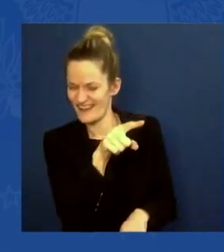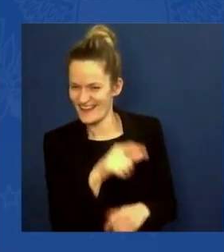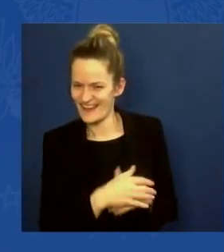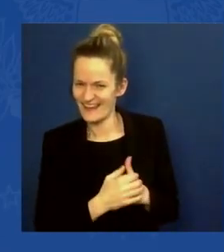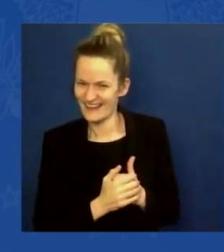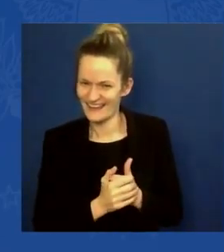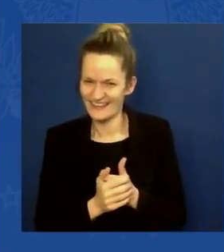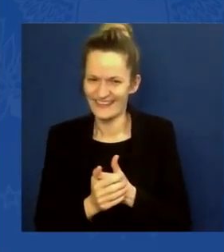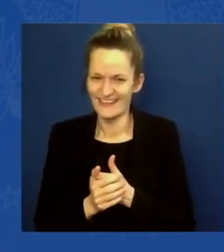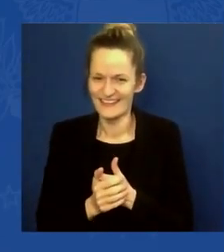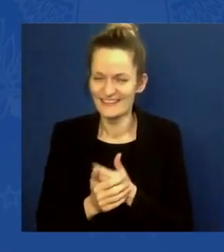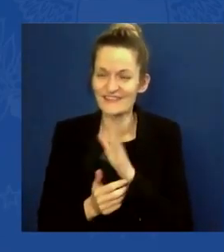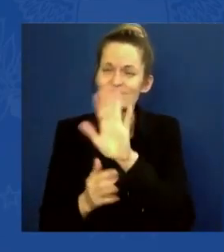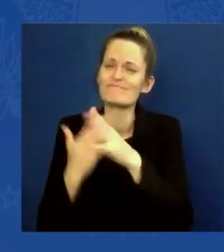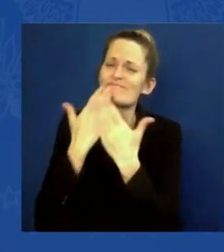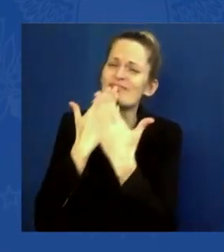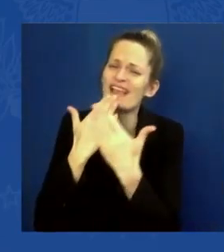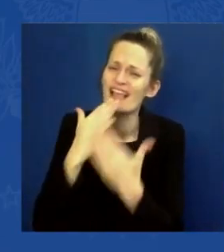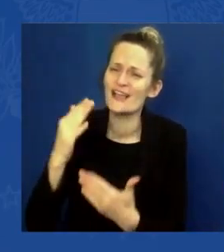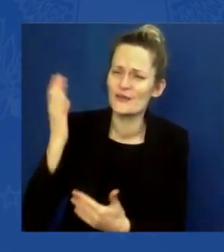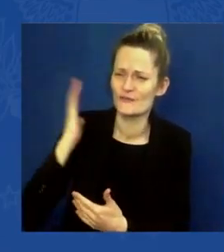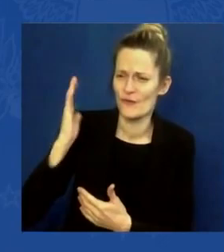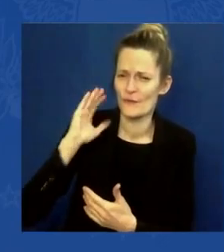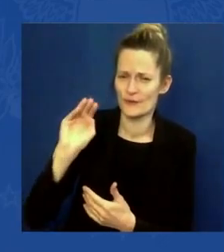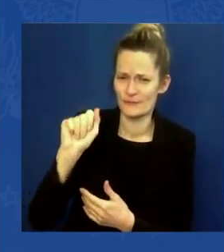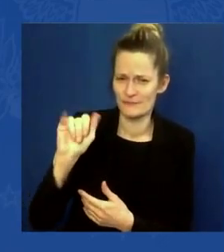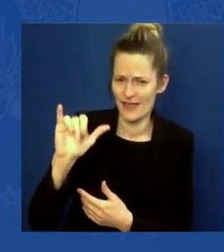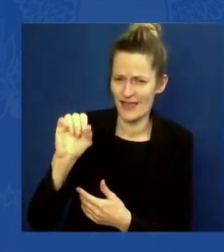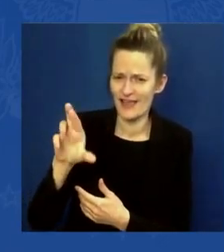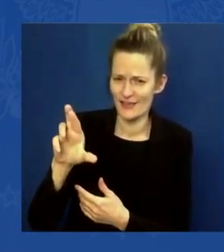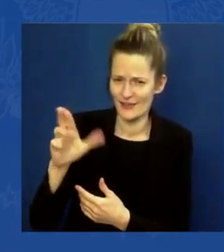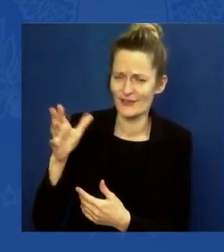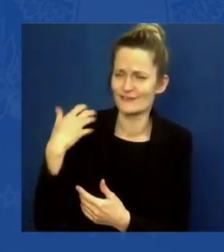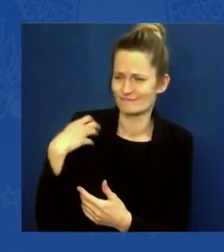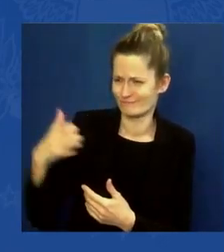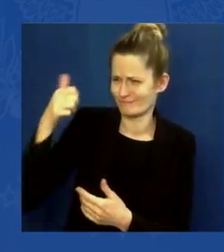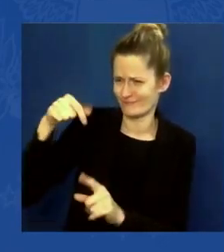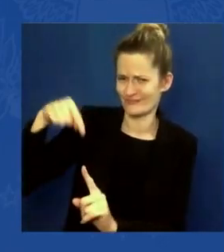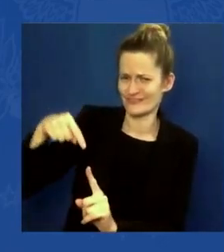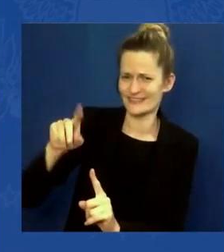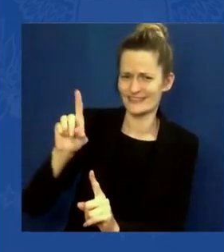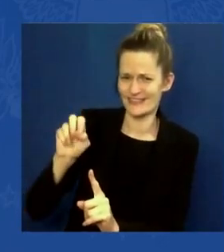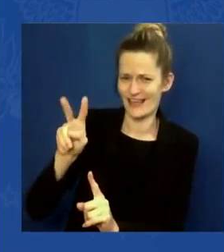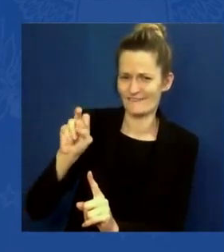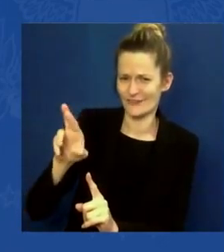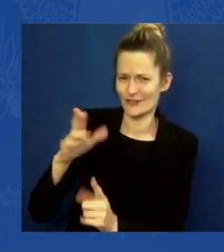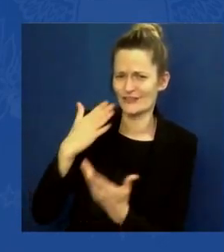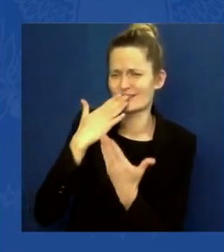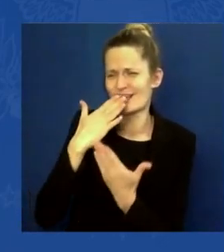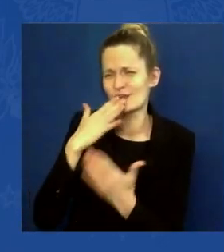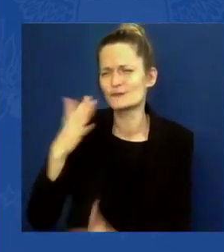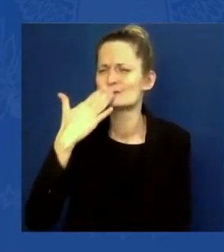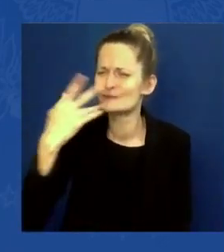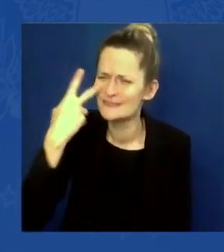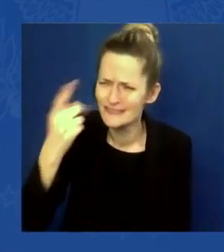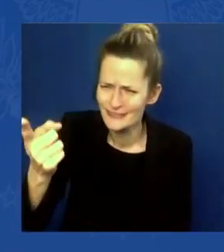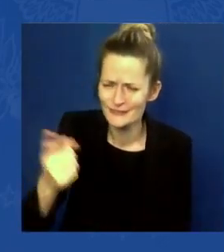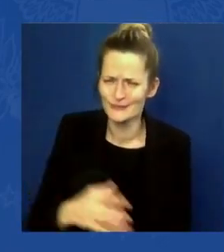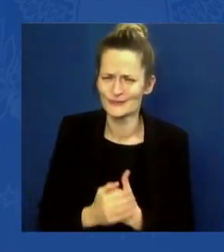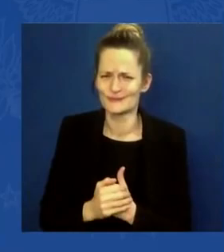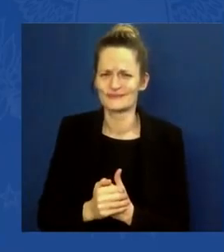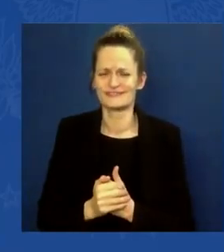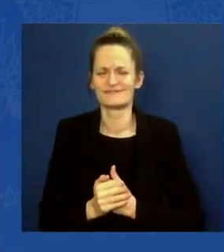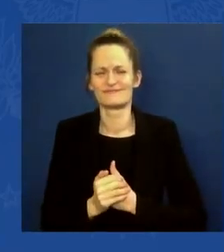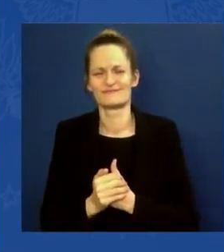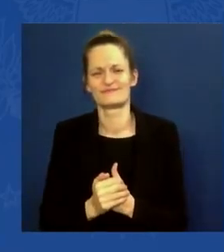Pena, a good friend of mine who's here. There you go, friend. Good to see you, pal. While I couldn't be here, I wanted to